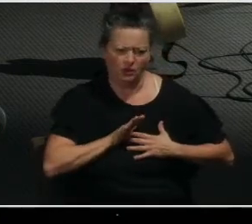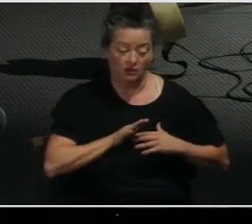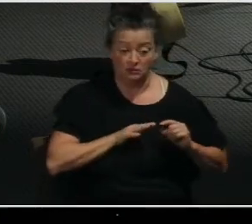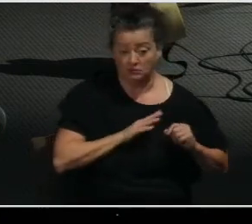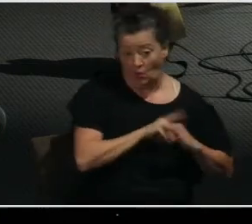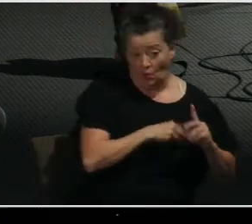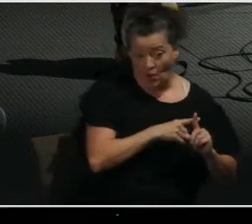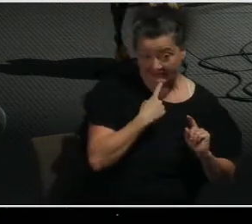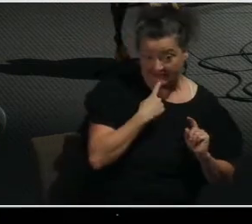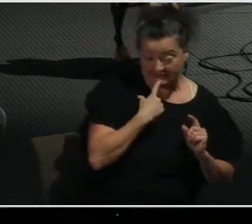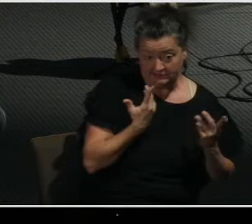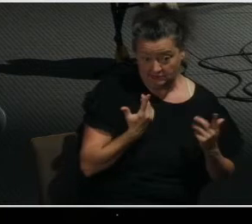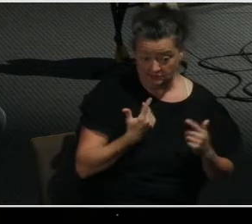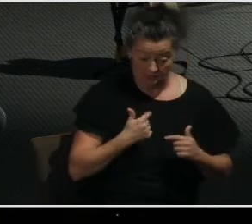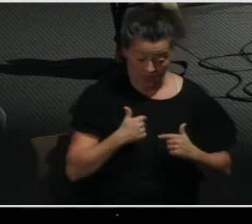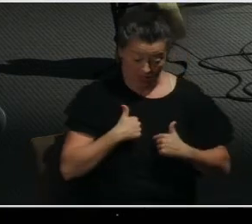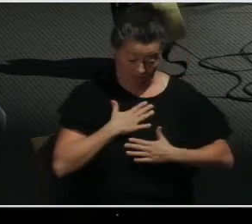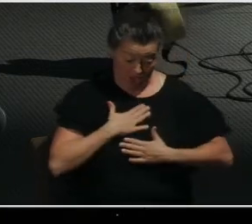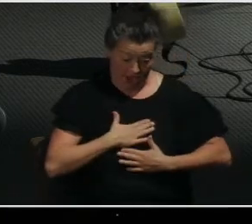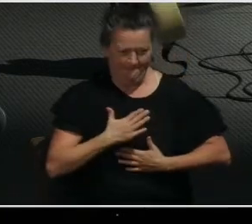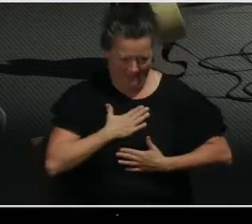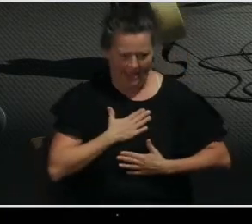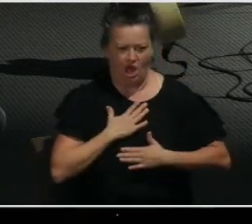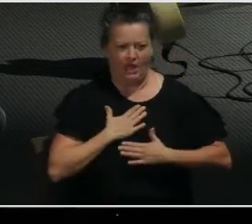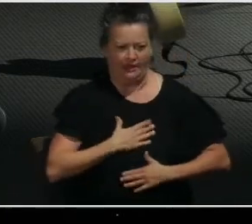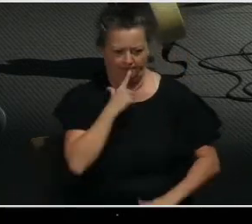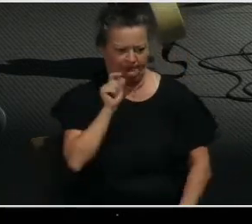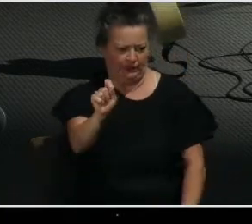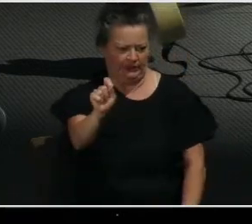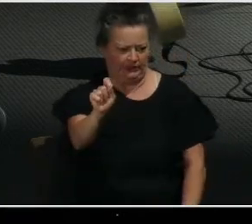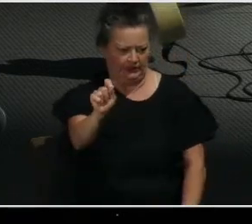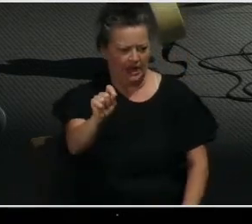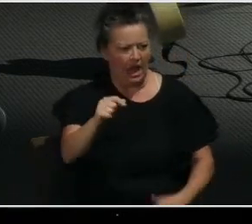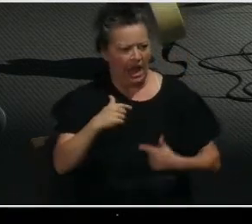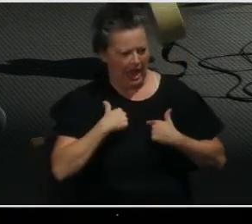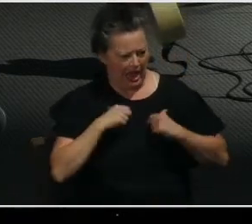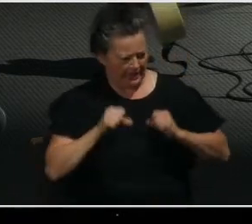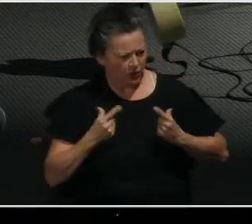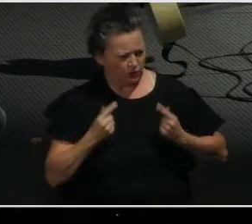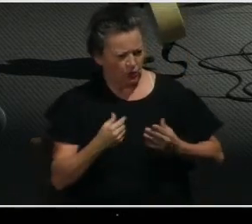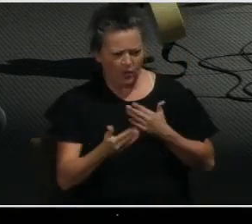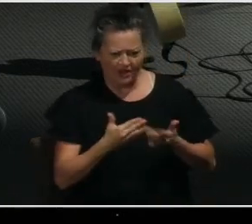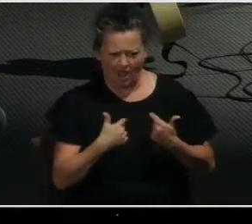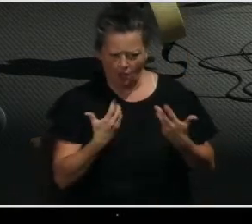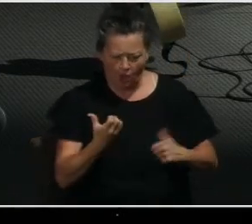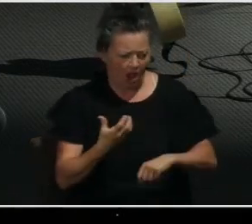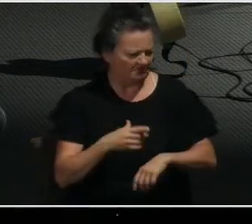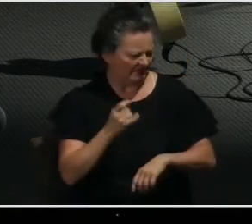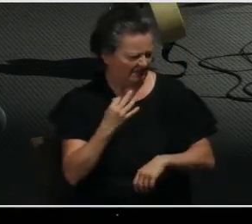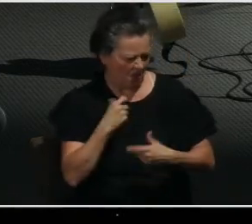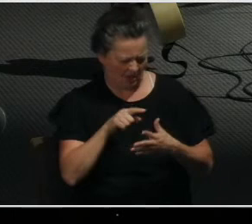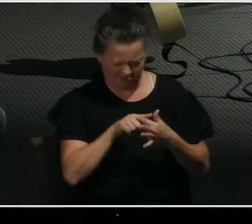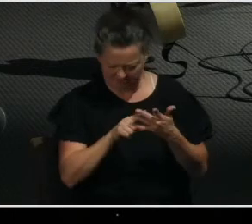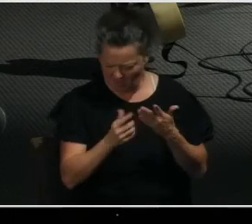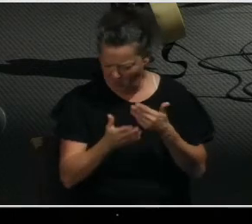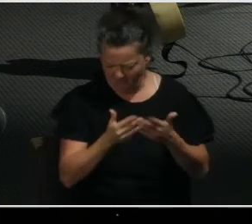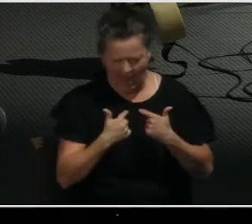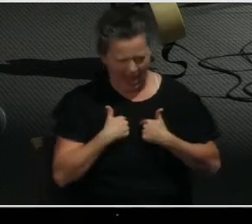You have the right to do whatever you want with your body. No one has the right to tell you what you should do with your body.